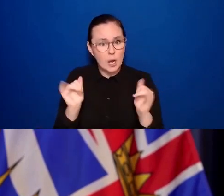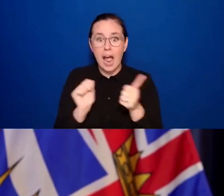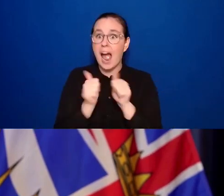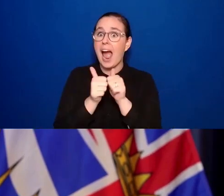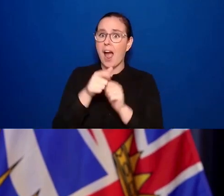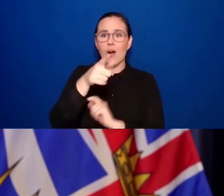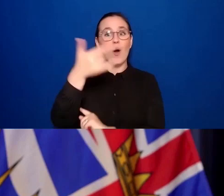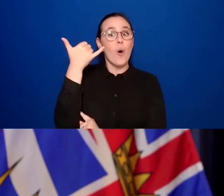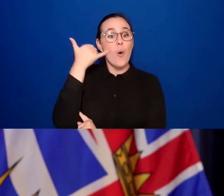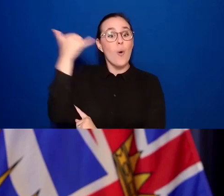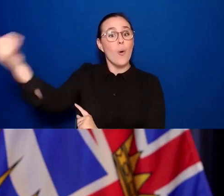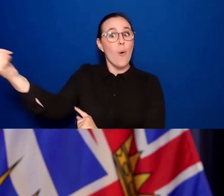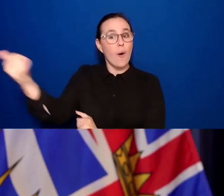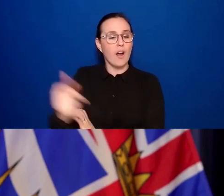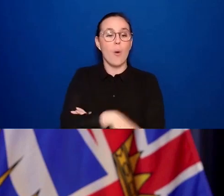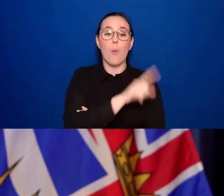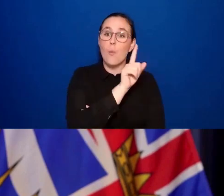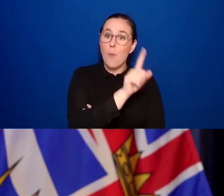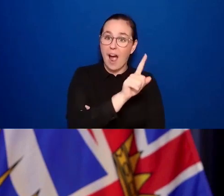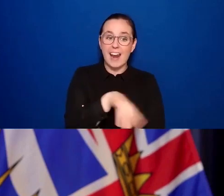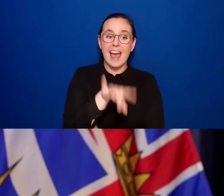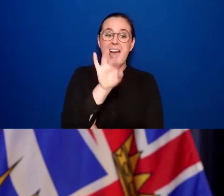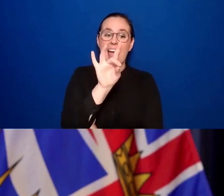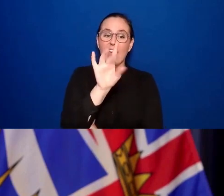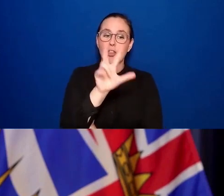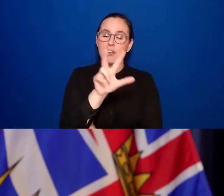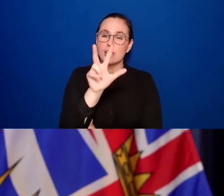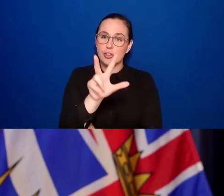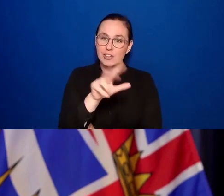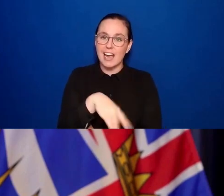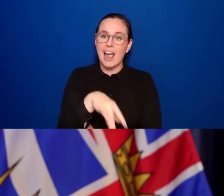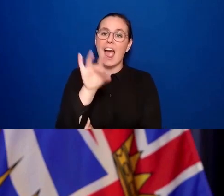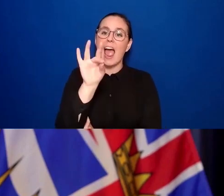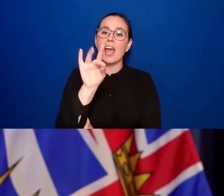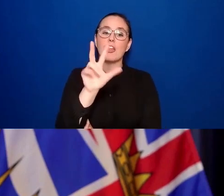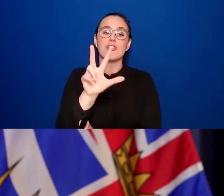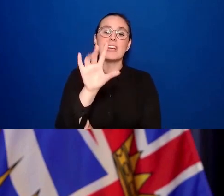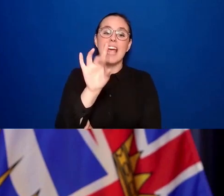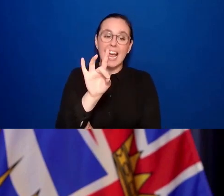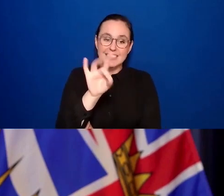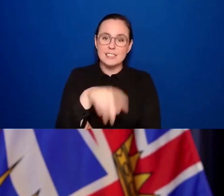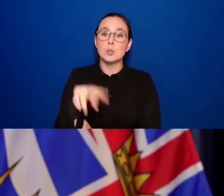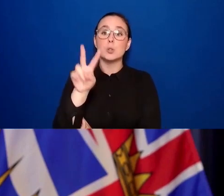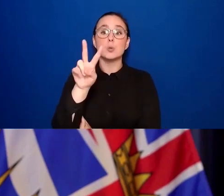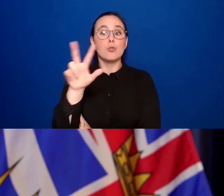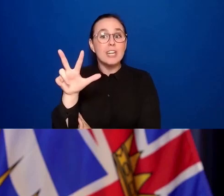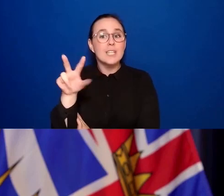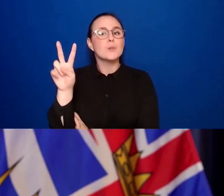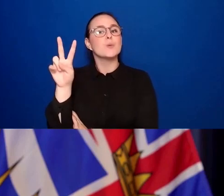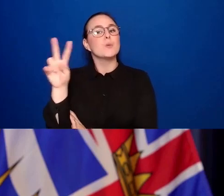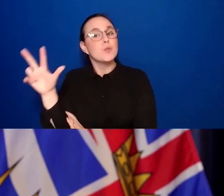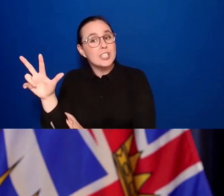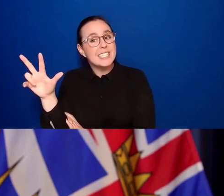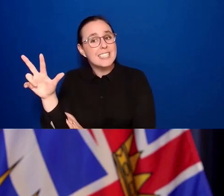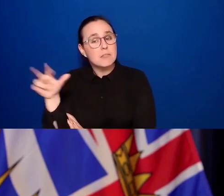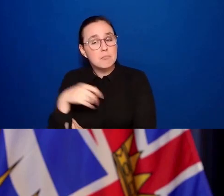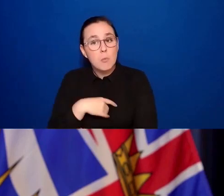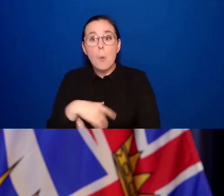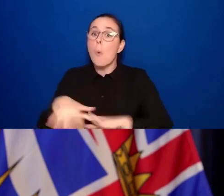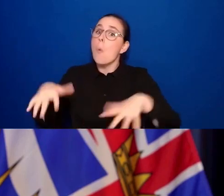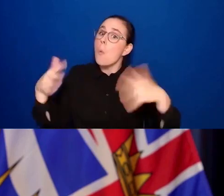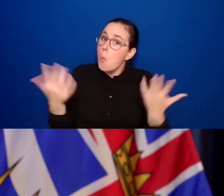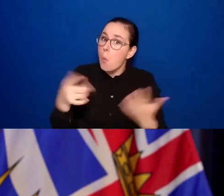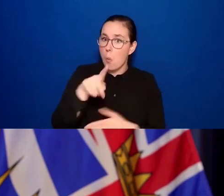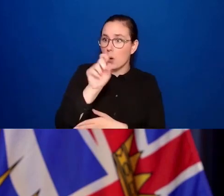-838-2323 to get a copy of our card mailed to us. We can ask a family member or a trusted friend or support person to print our